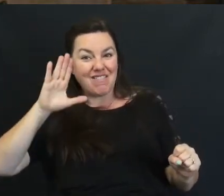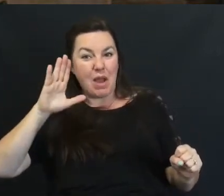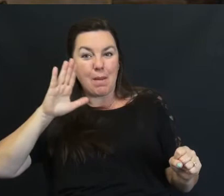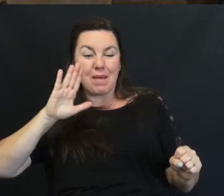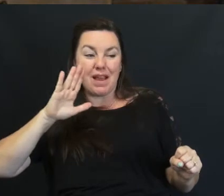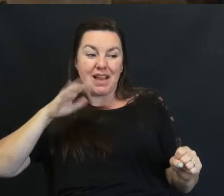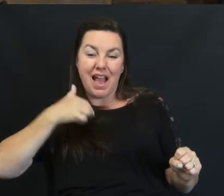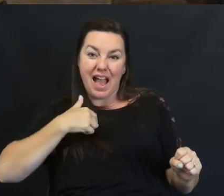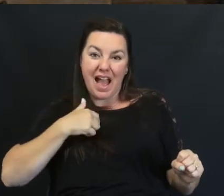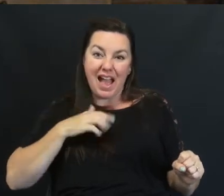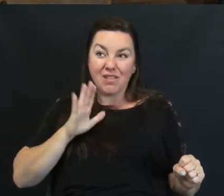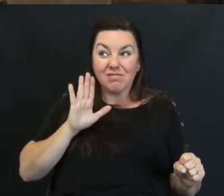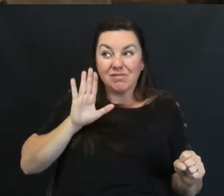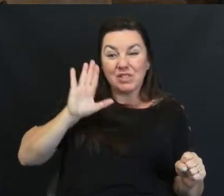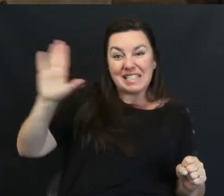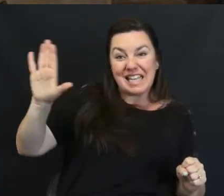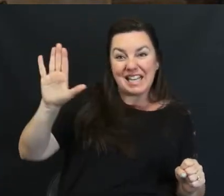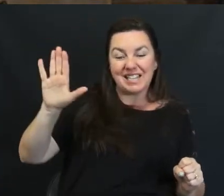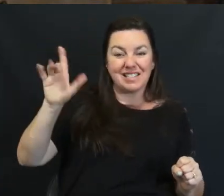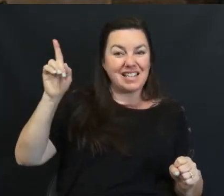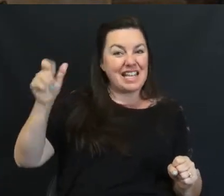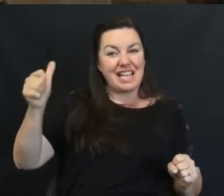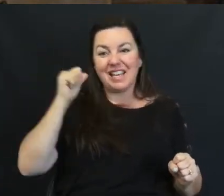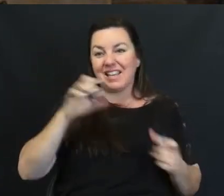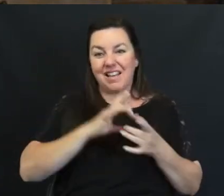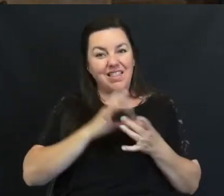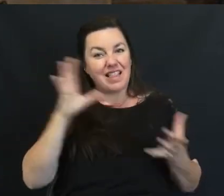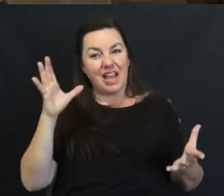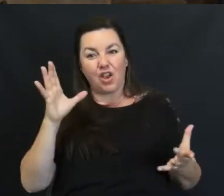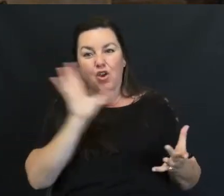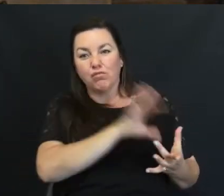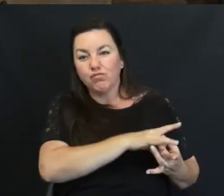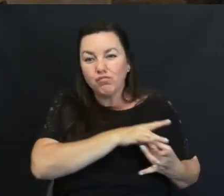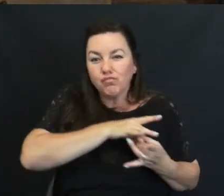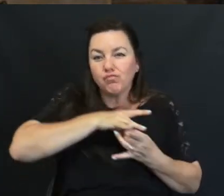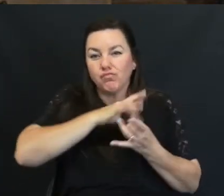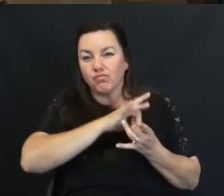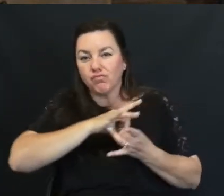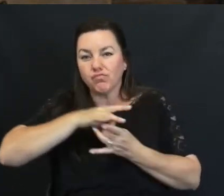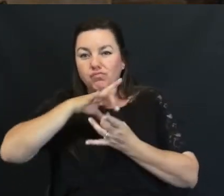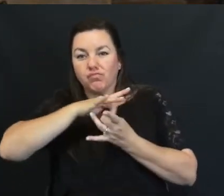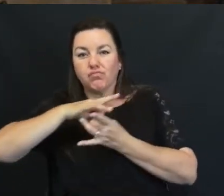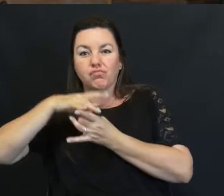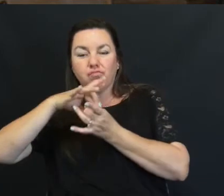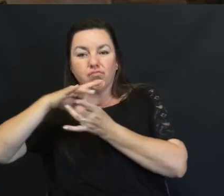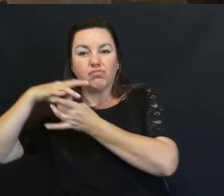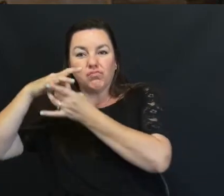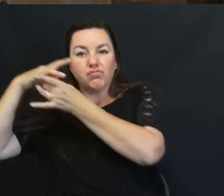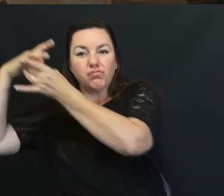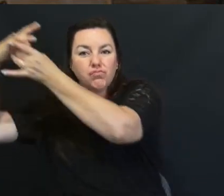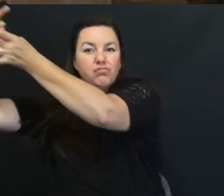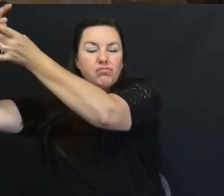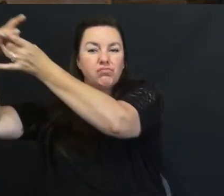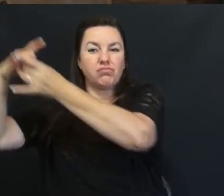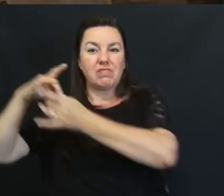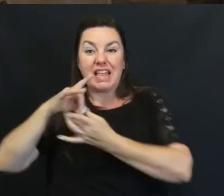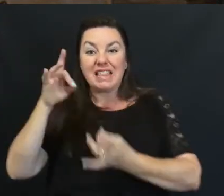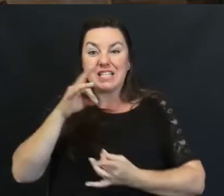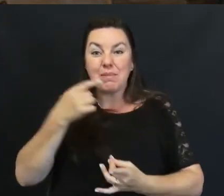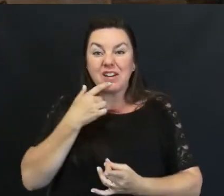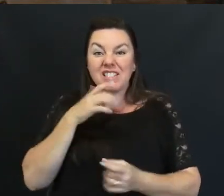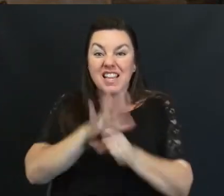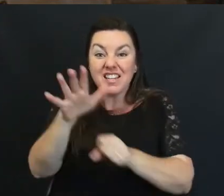And he wasn't going To let me go The spirit worked on me And God said Enough You are